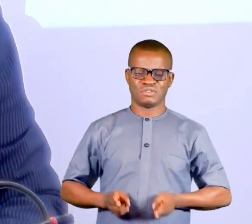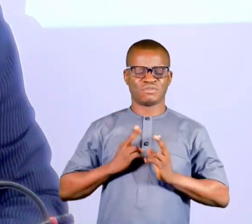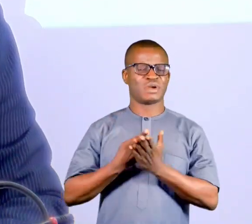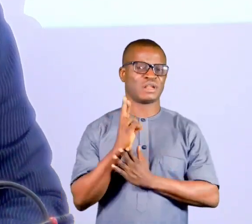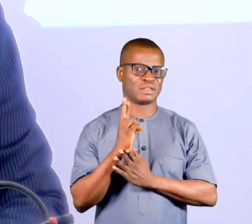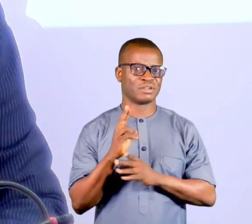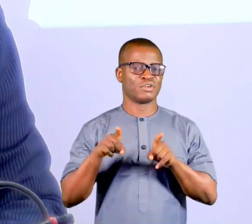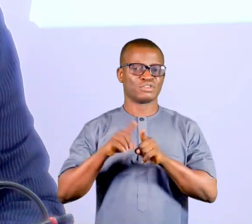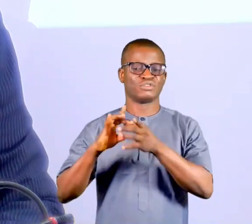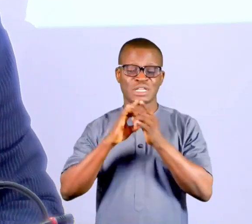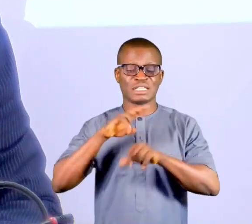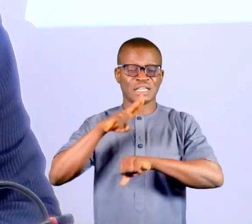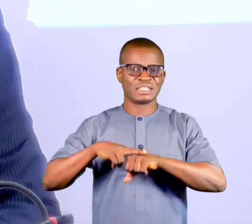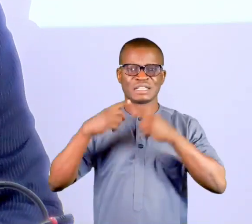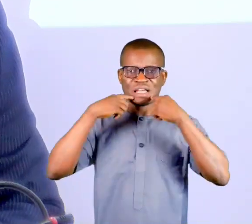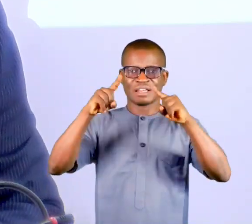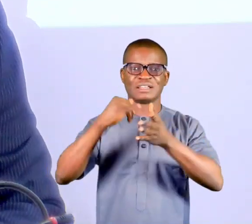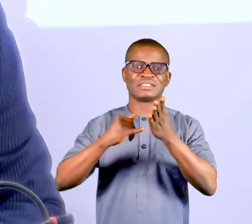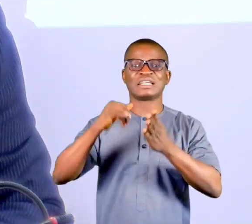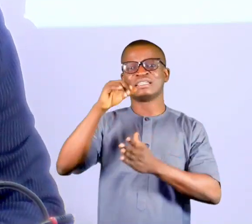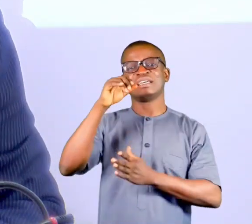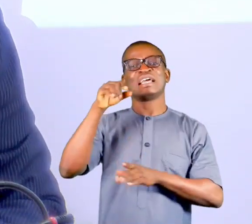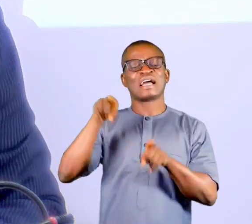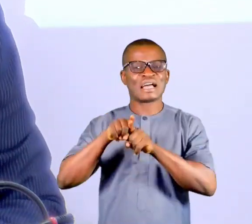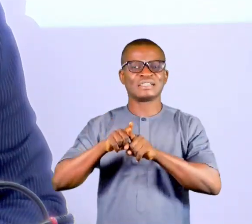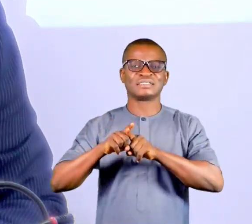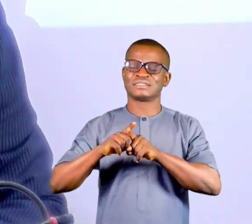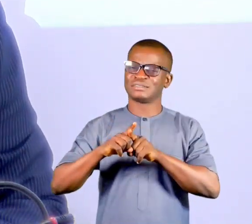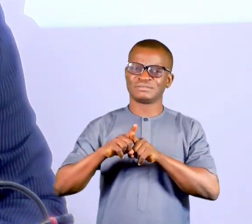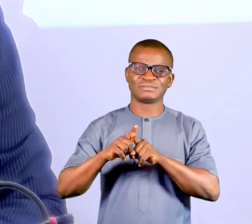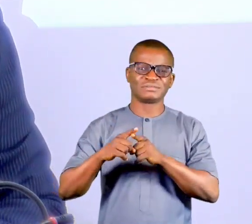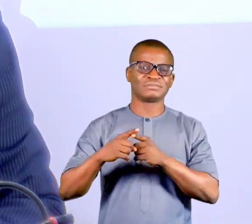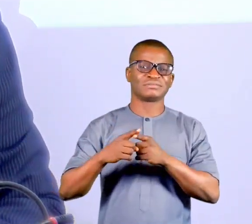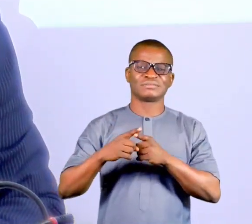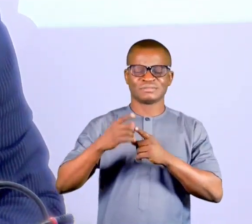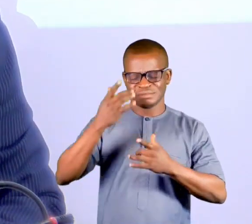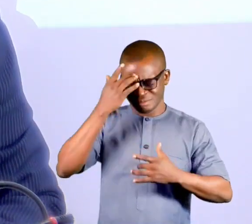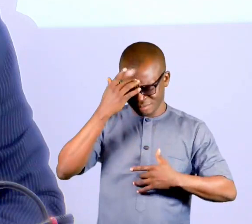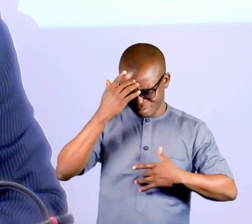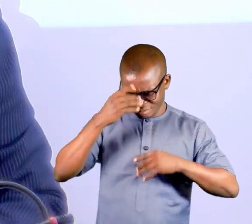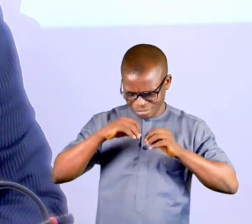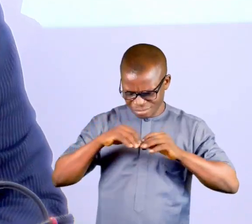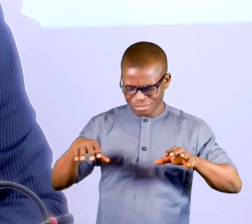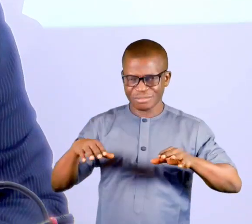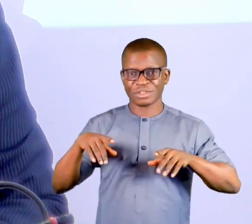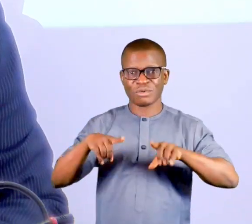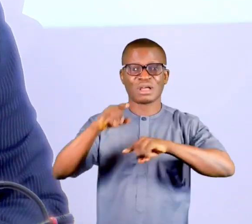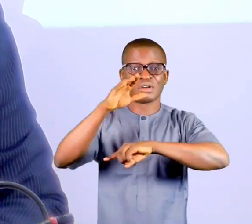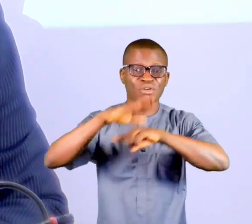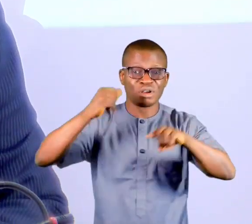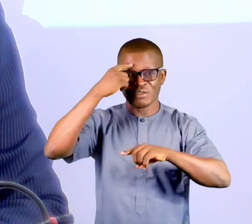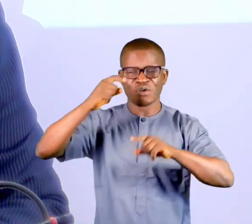Nations also declared sexual and gender-based violence against SGBV as a shadow pandemic, while calling